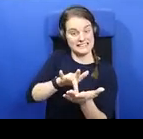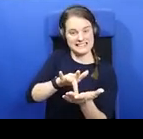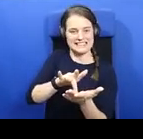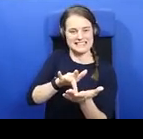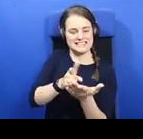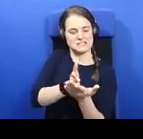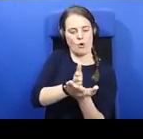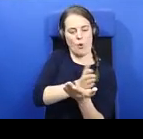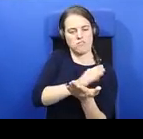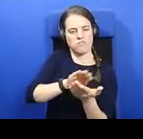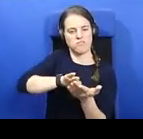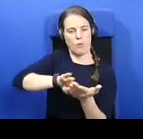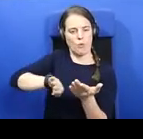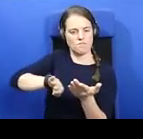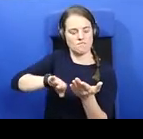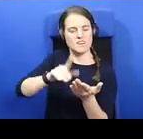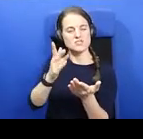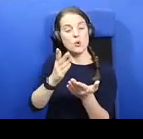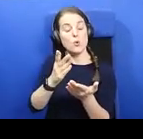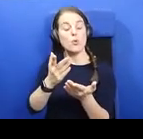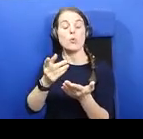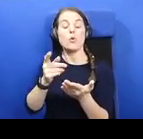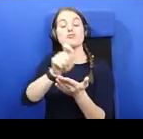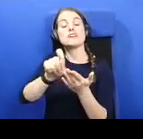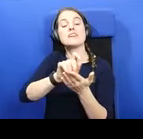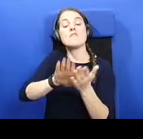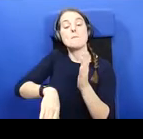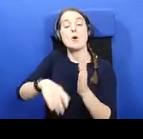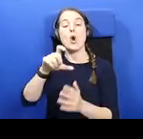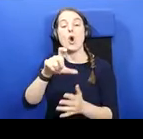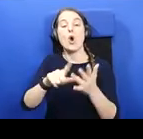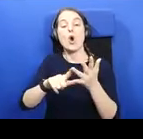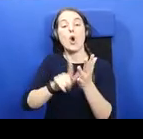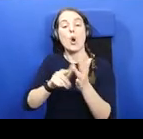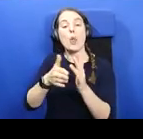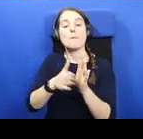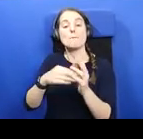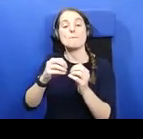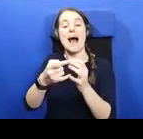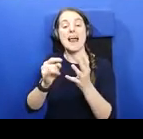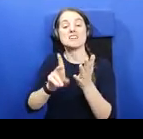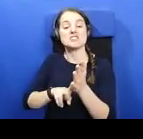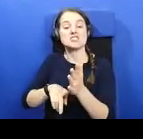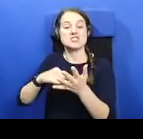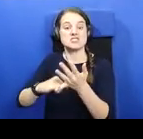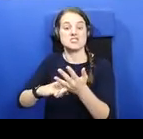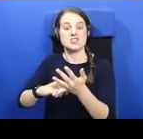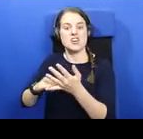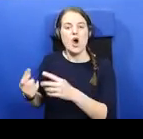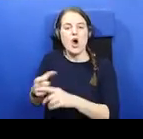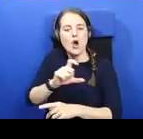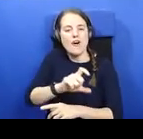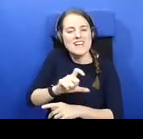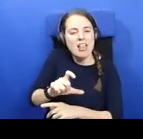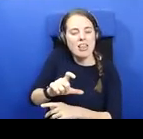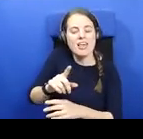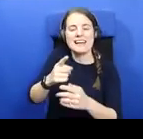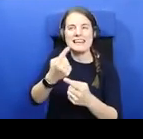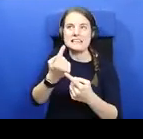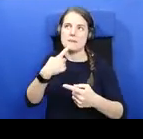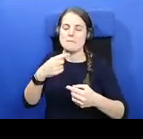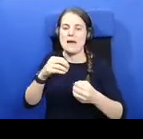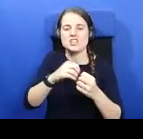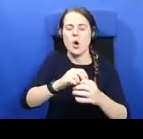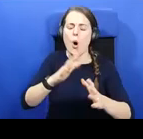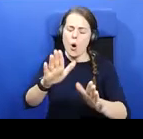written by Colm Banis, who I mentioned by his biographer in Italy, Kovgal is mentioned as this great holy man. He